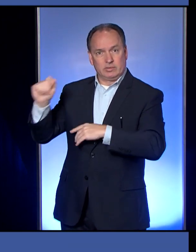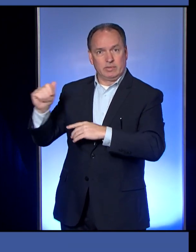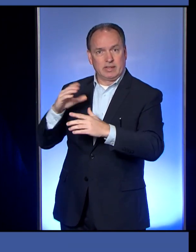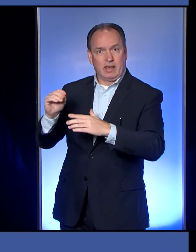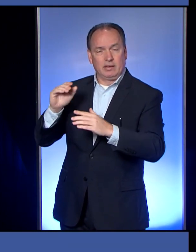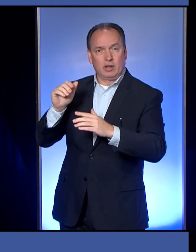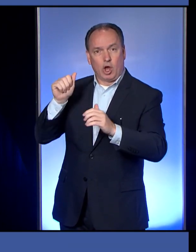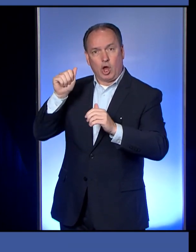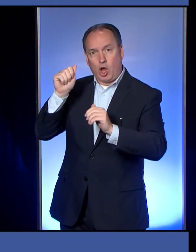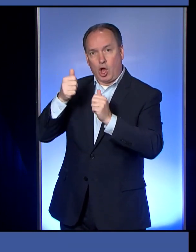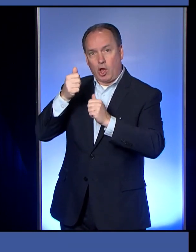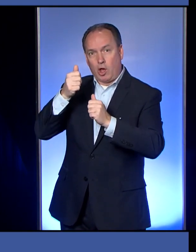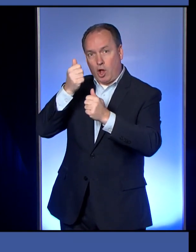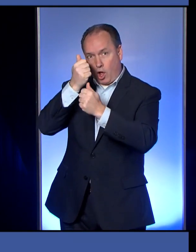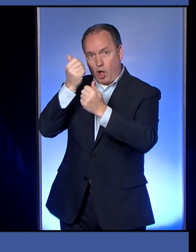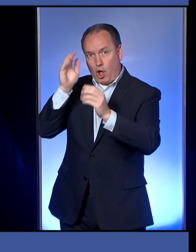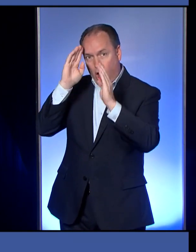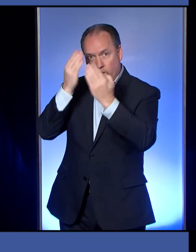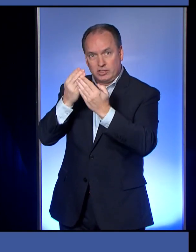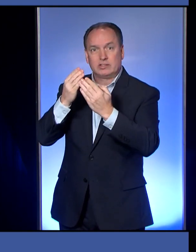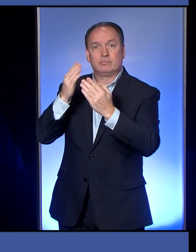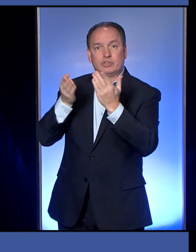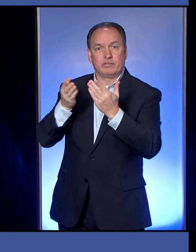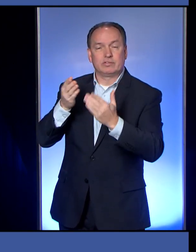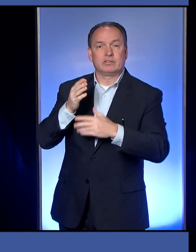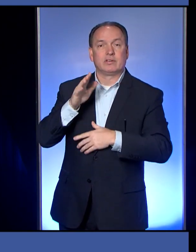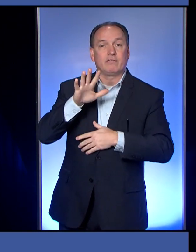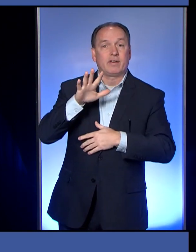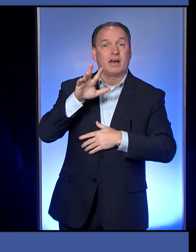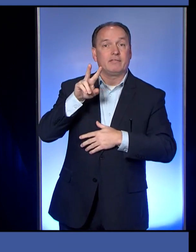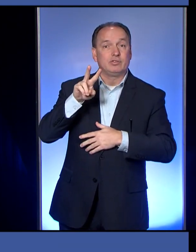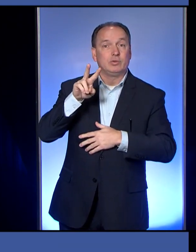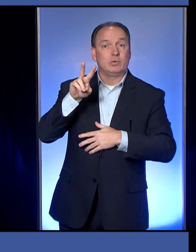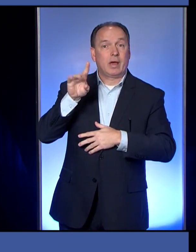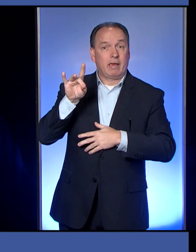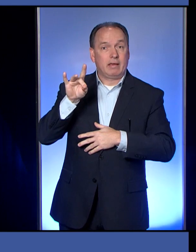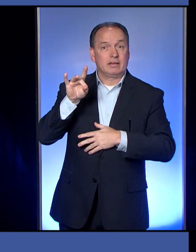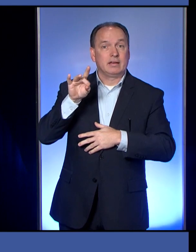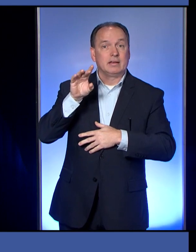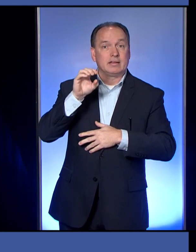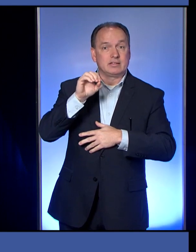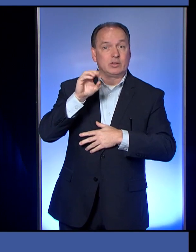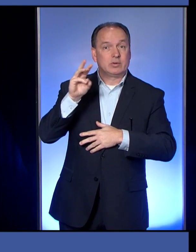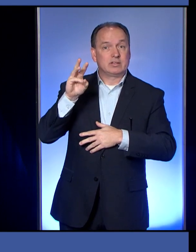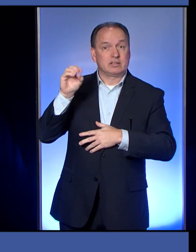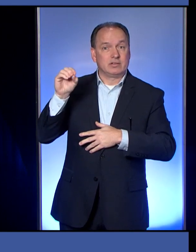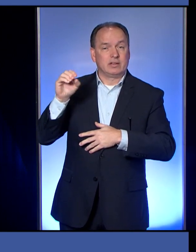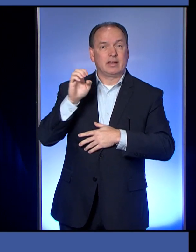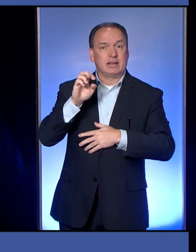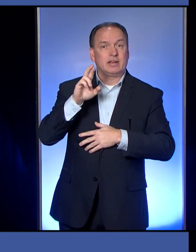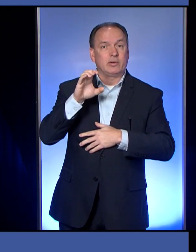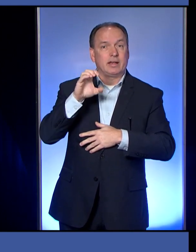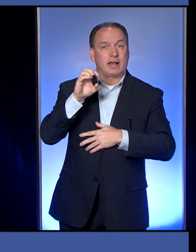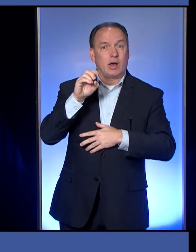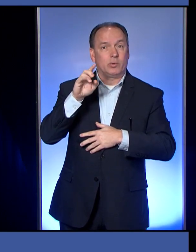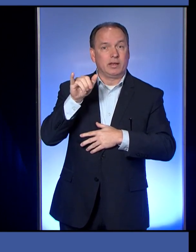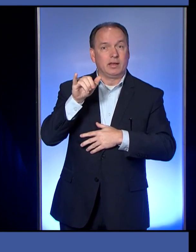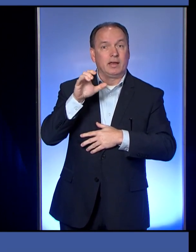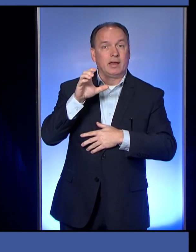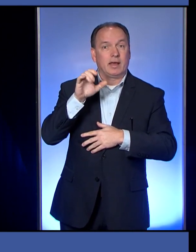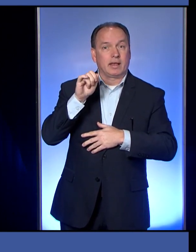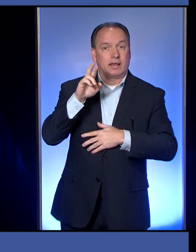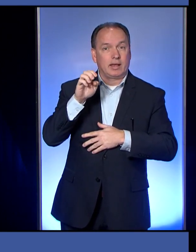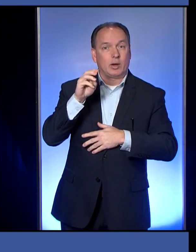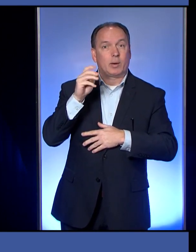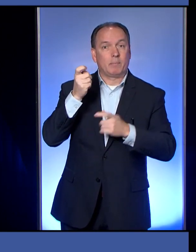you to call Erie County Care Management at 528-0600. That's Erie County Care Management 528